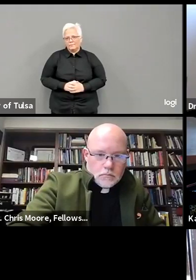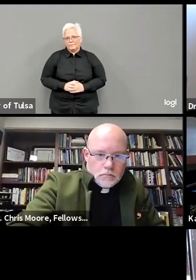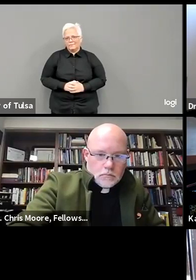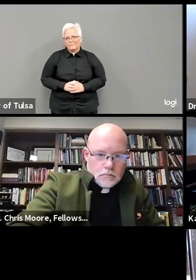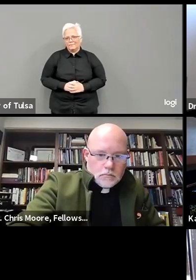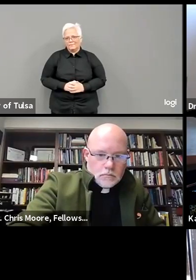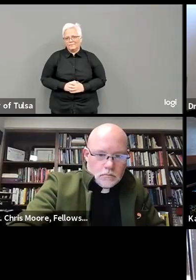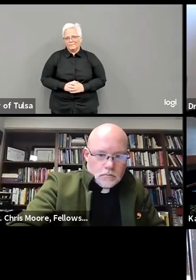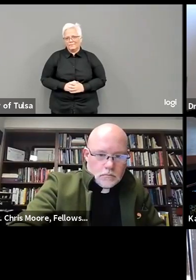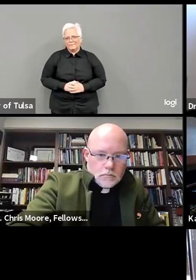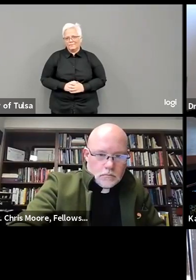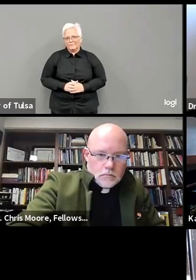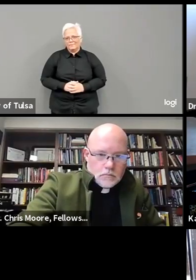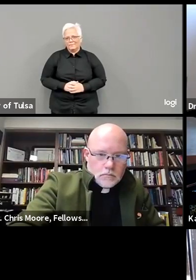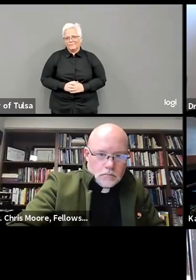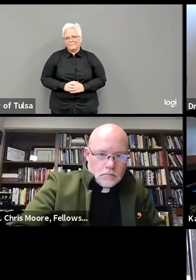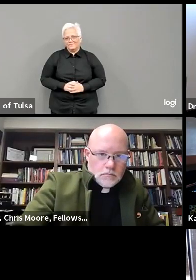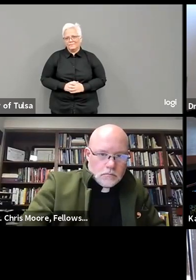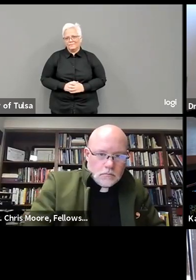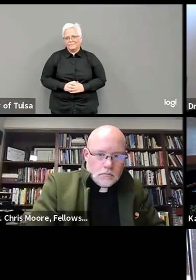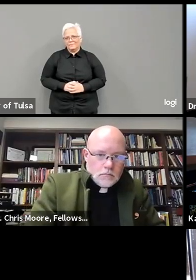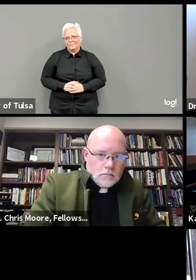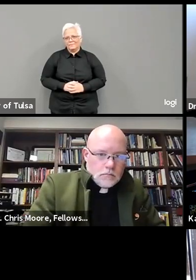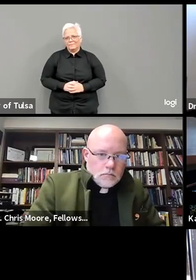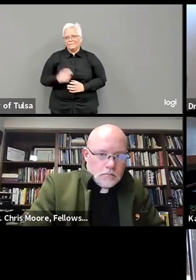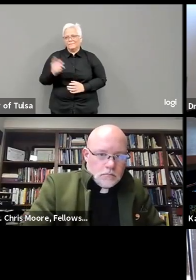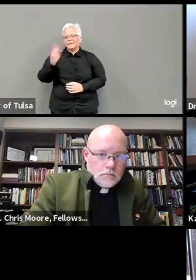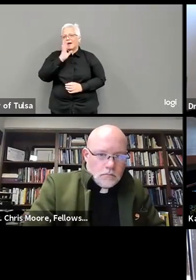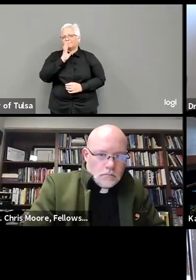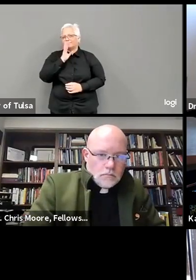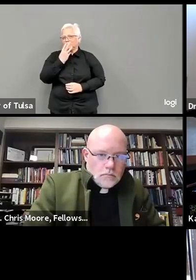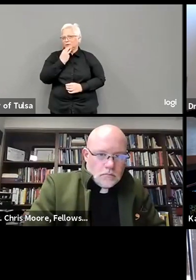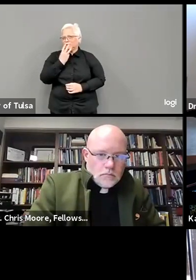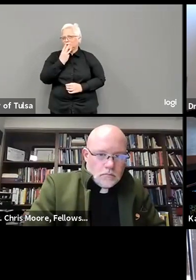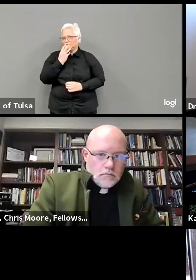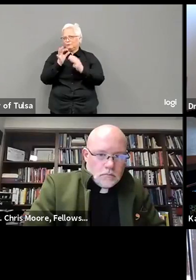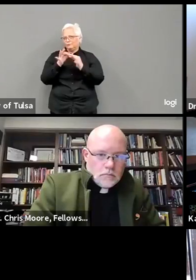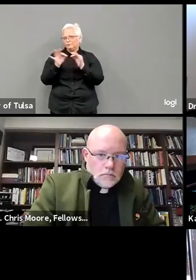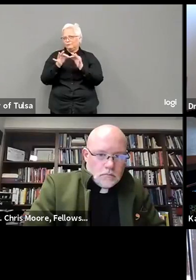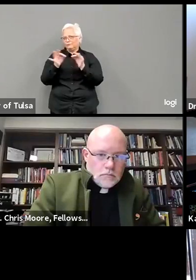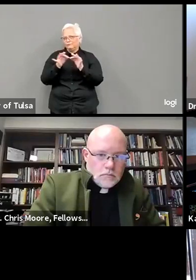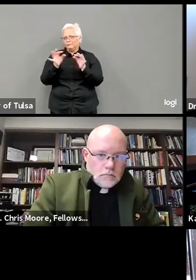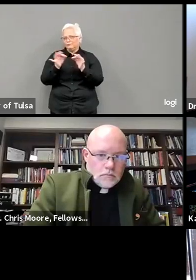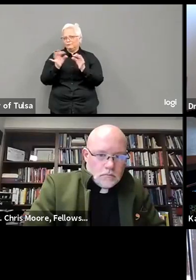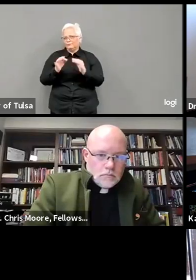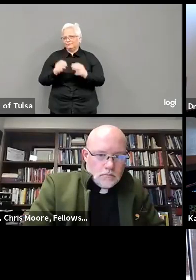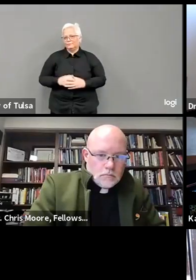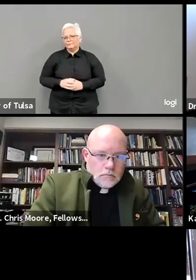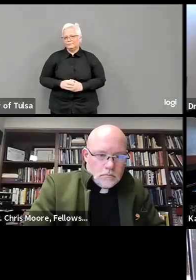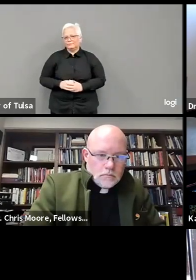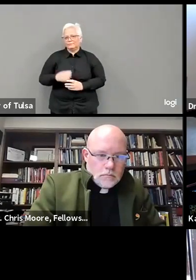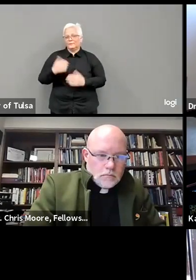I begin in the name of God, most merciful and most compassionate.